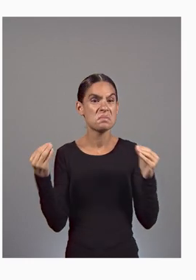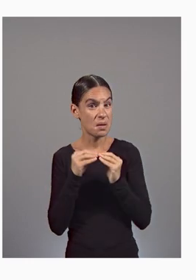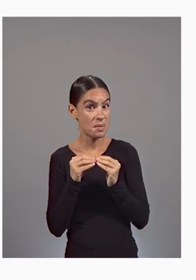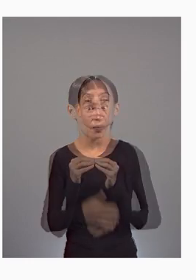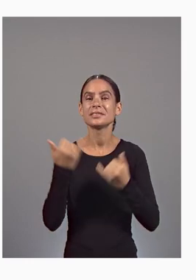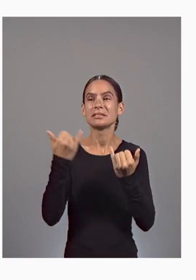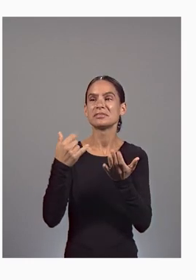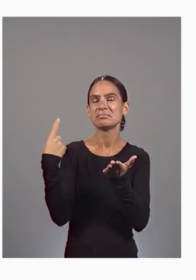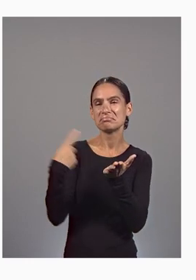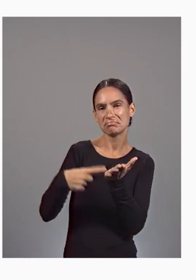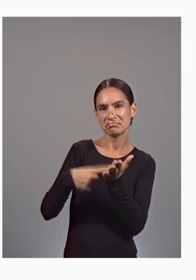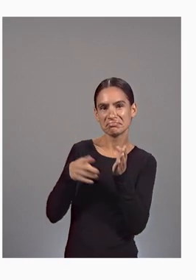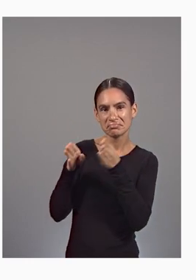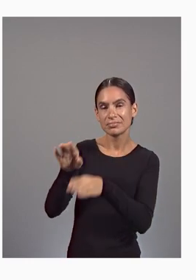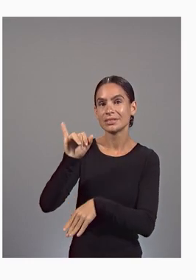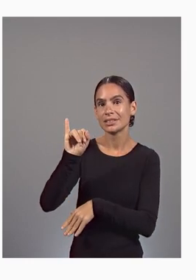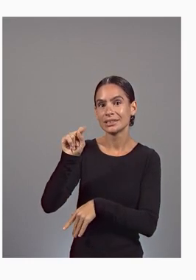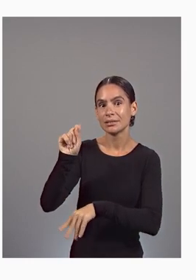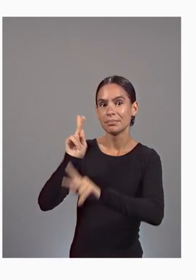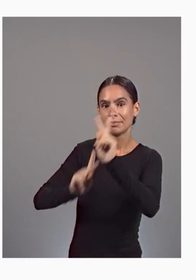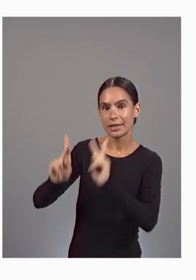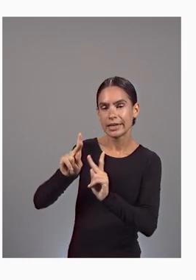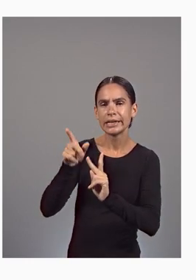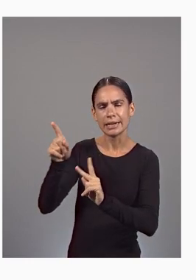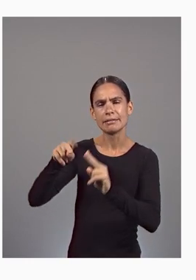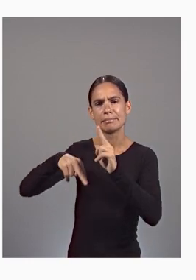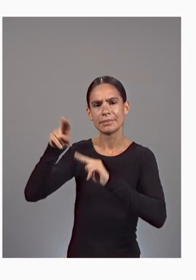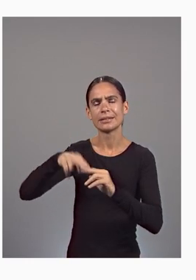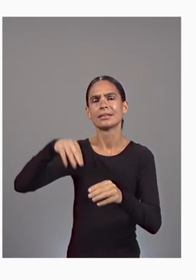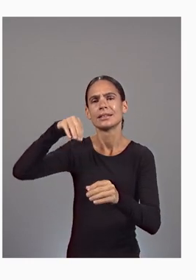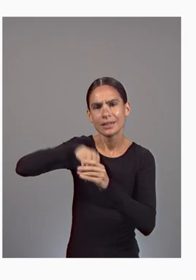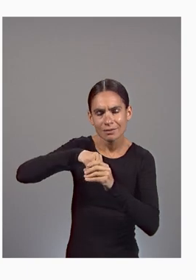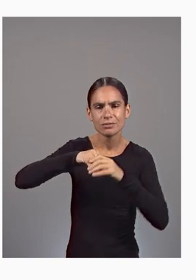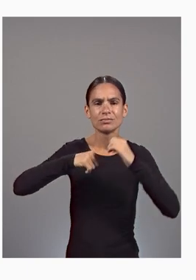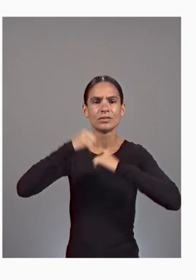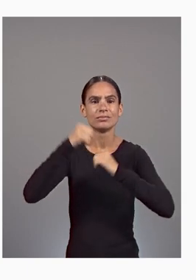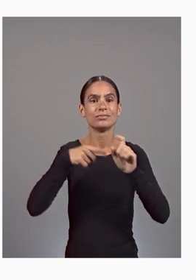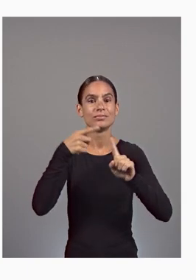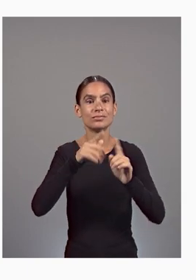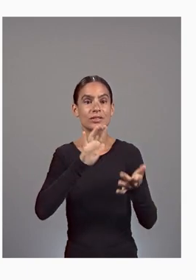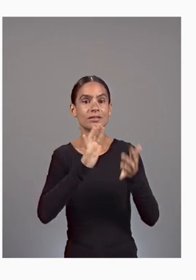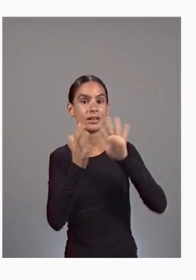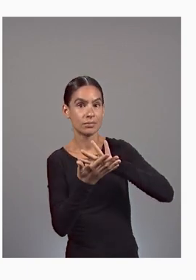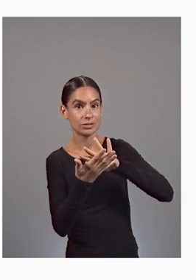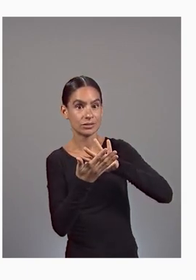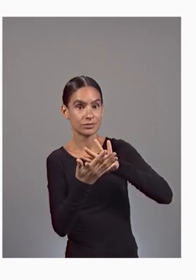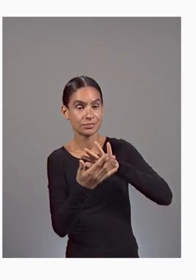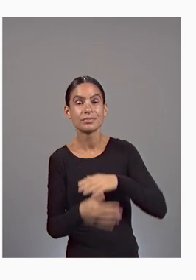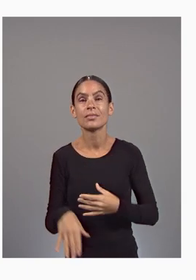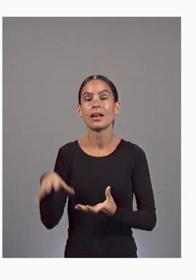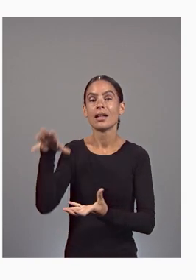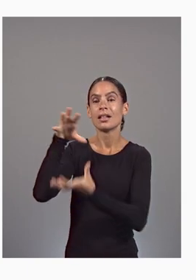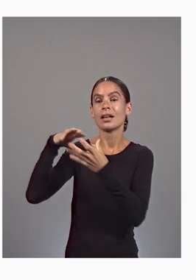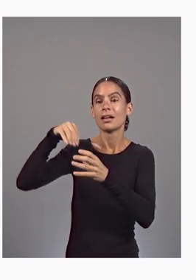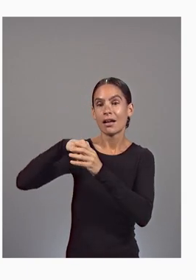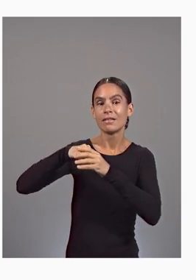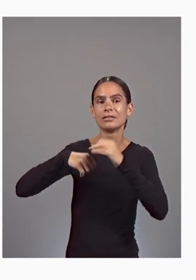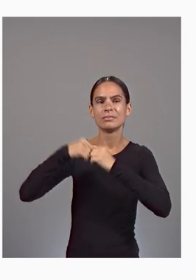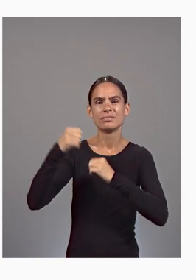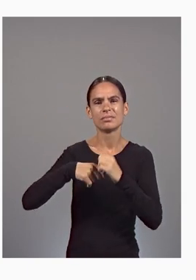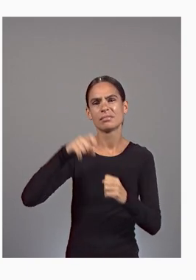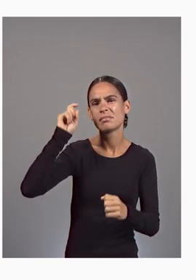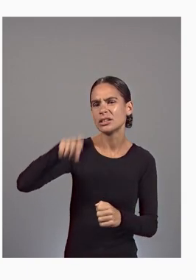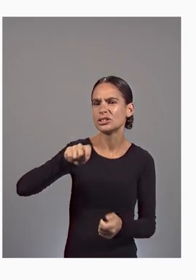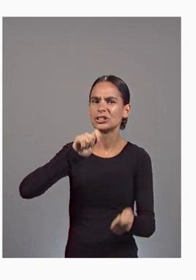who build the infrastructure for transformation. Cloud infrastructure needs to change in two fundamental